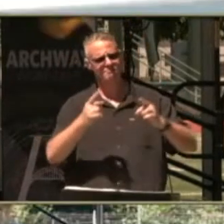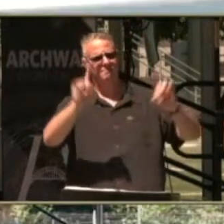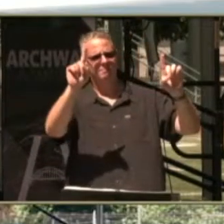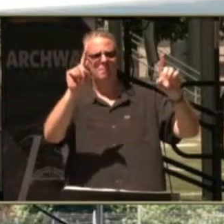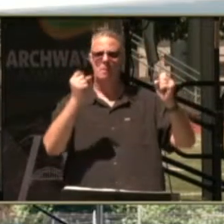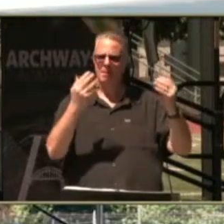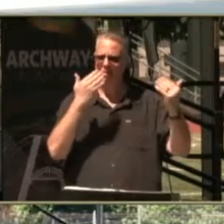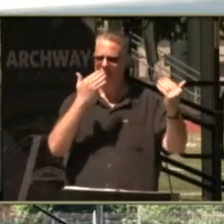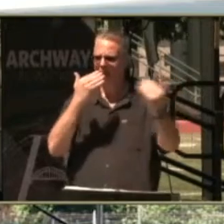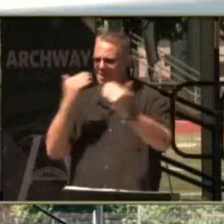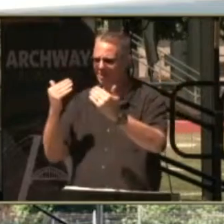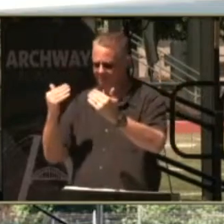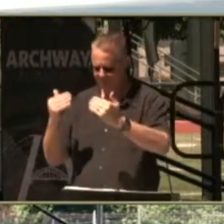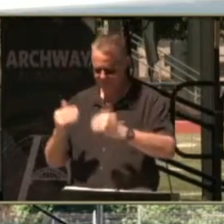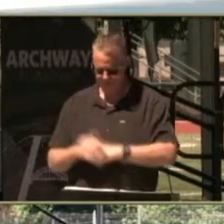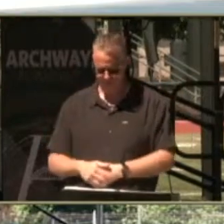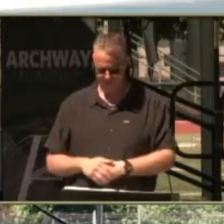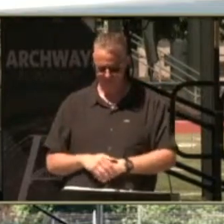now from kim